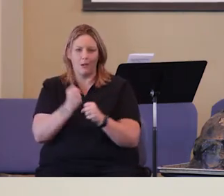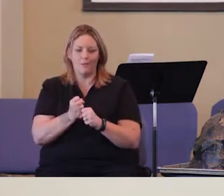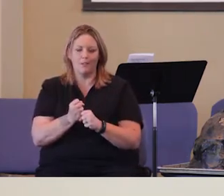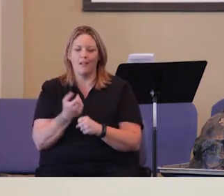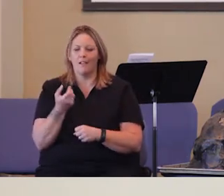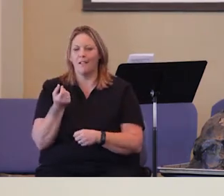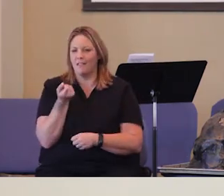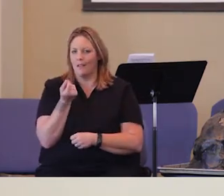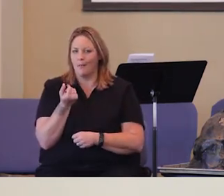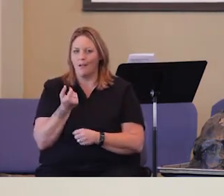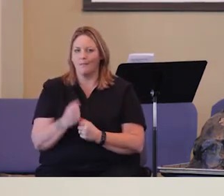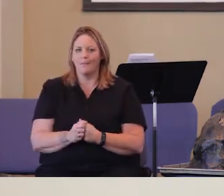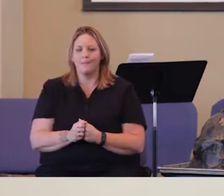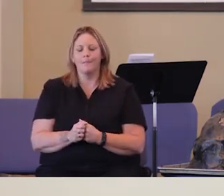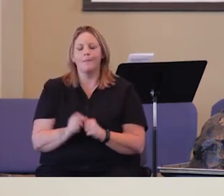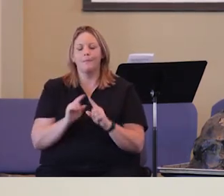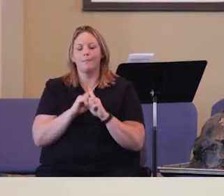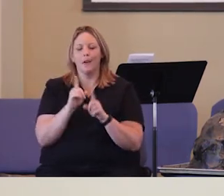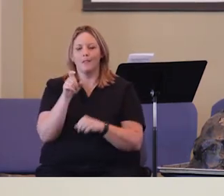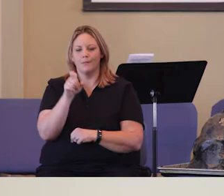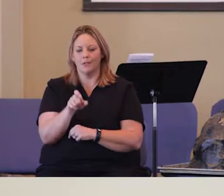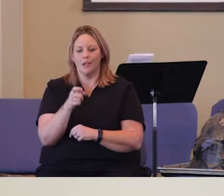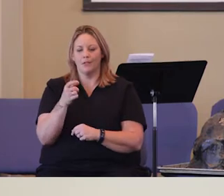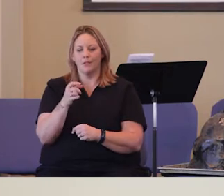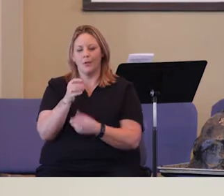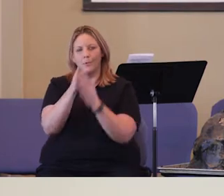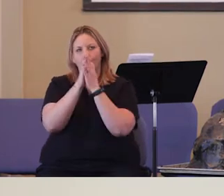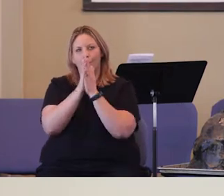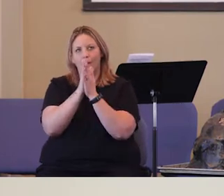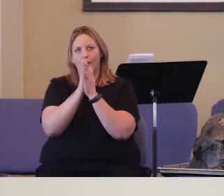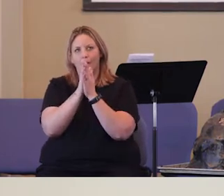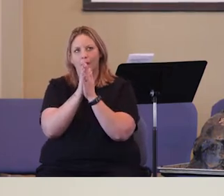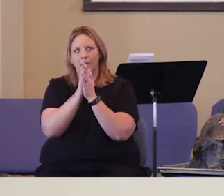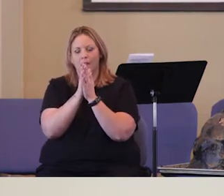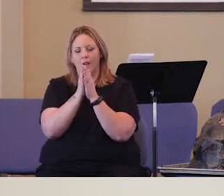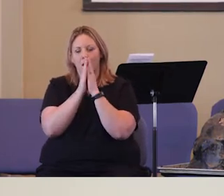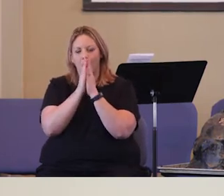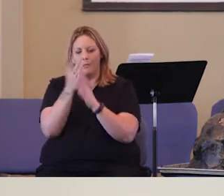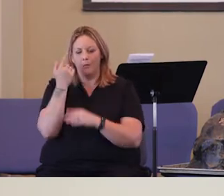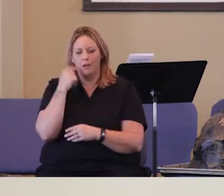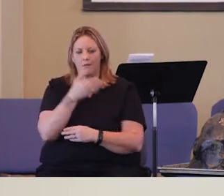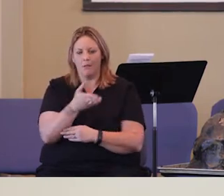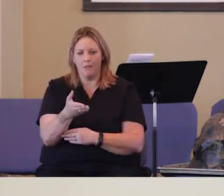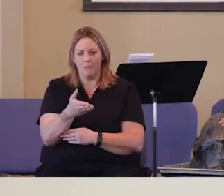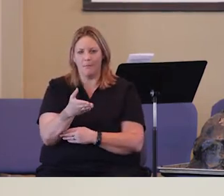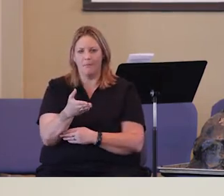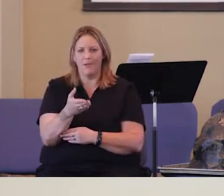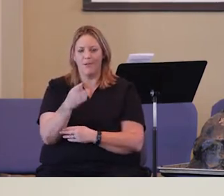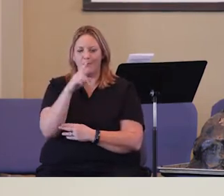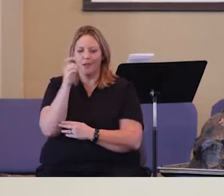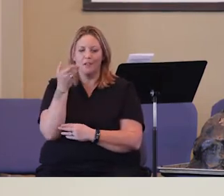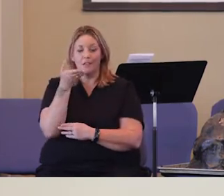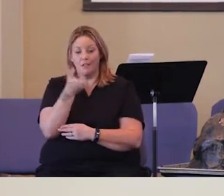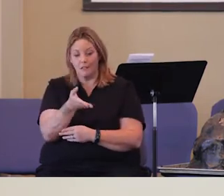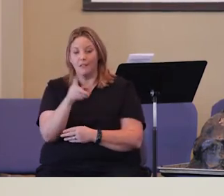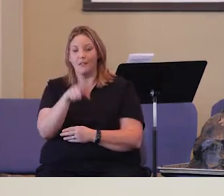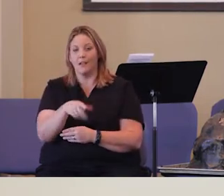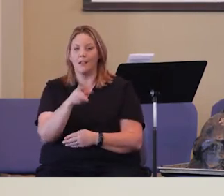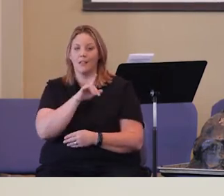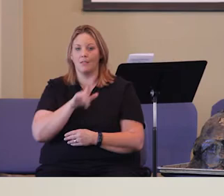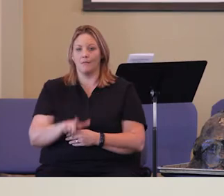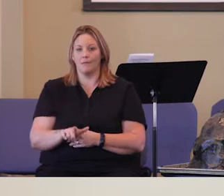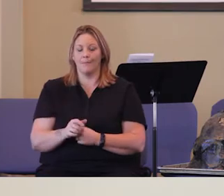up a little bit. But we need to pray. We need to go before God and say, how do we react? Pray for them because